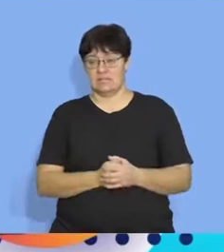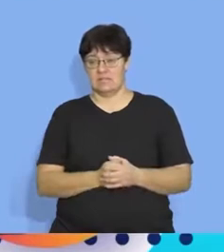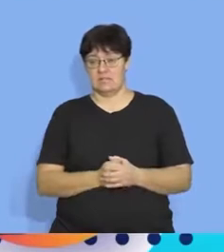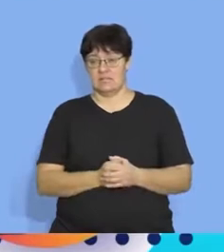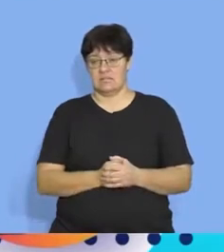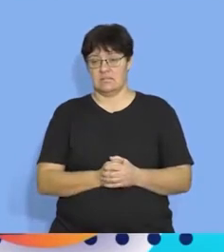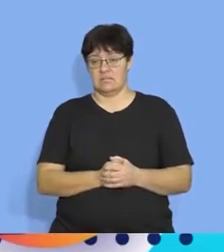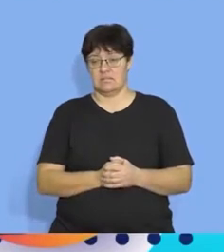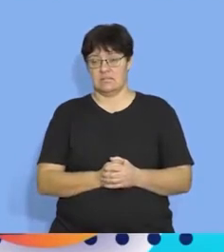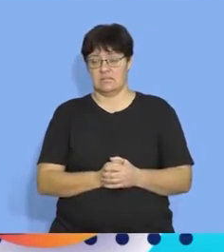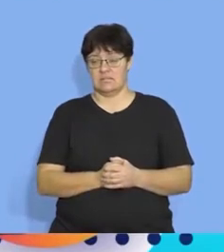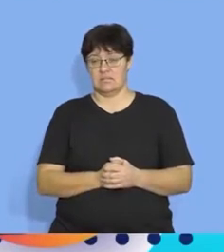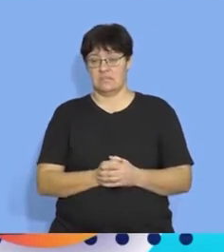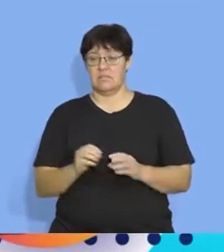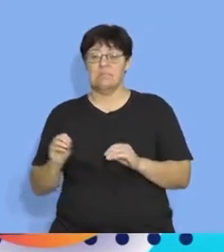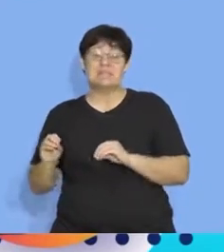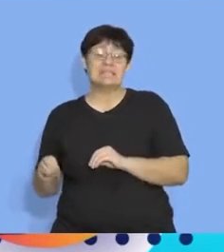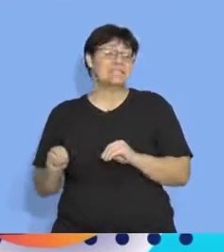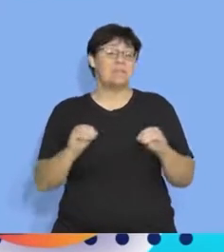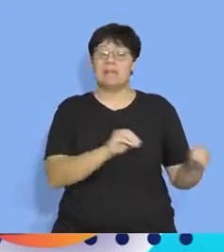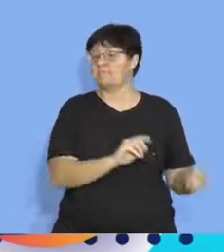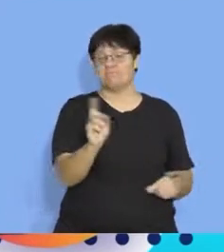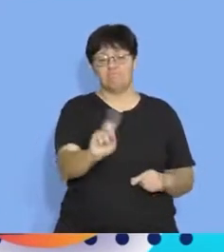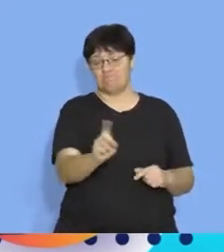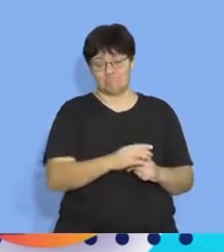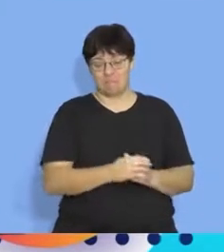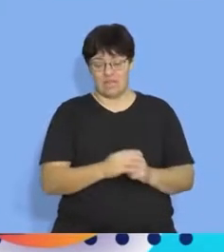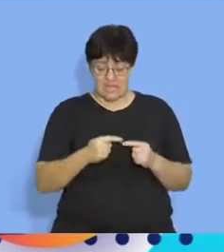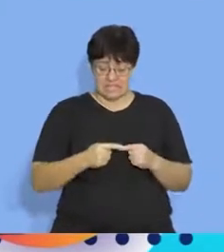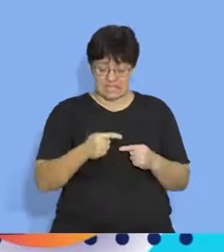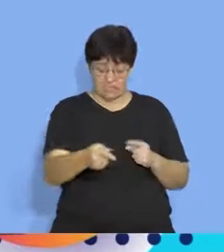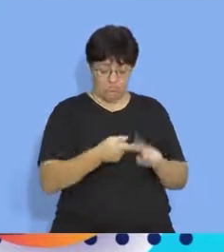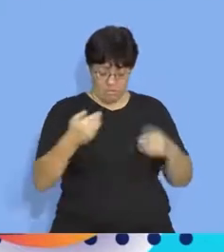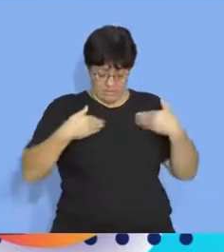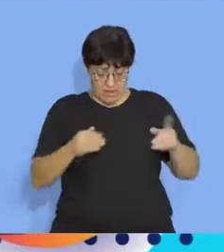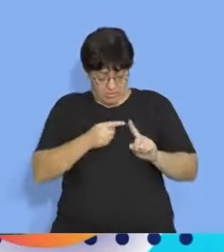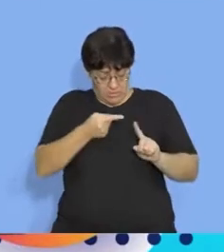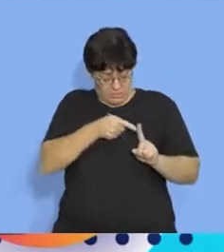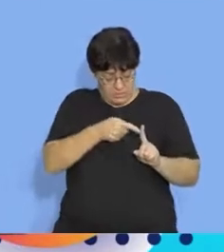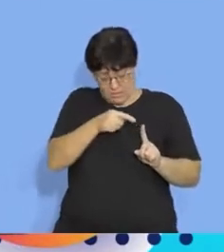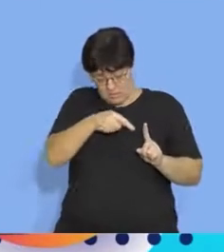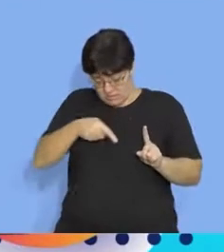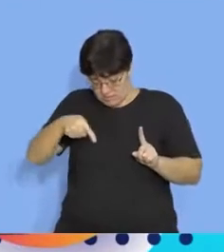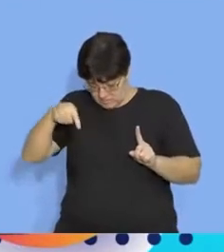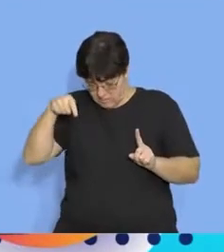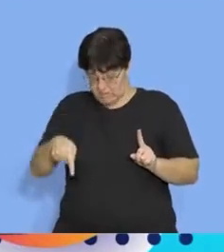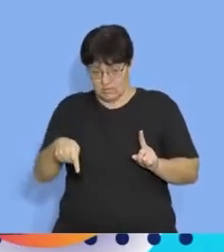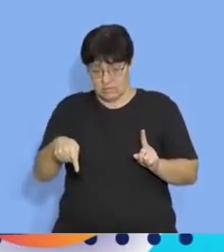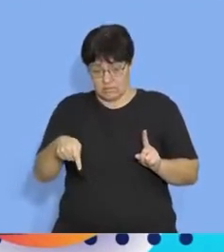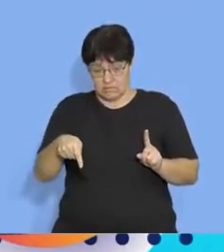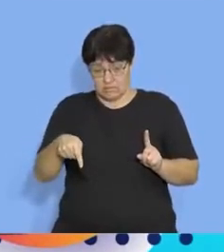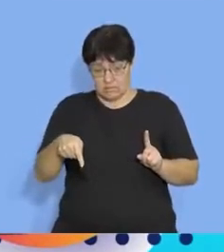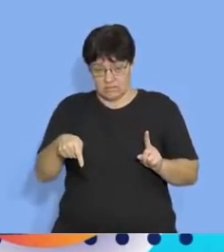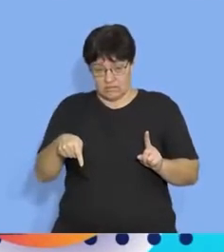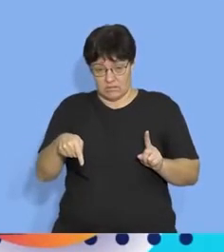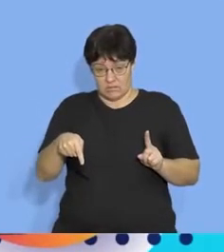that's not her displacement because that distance is from her starting point okay but